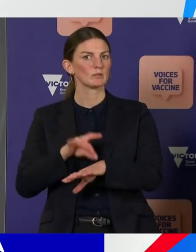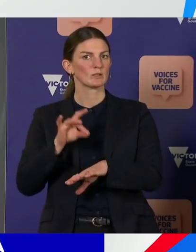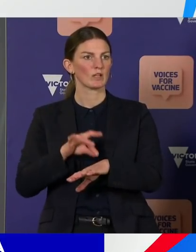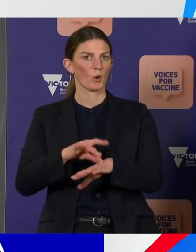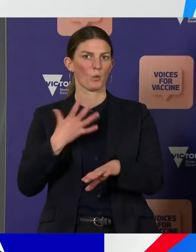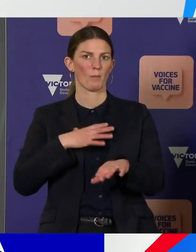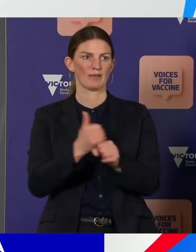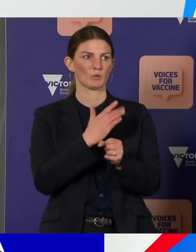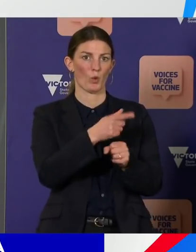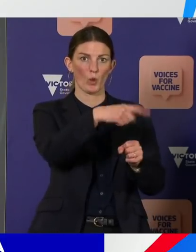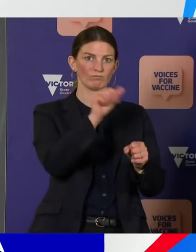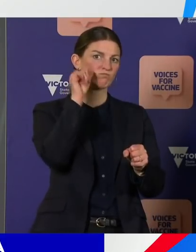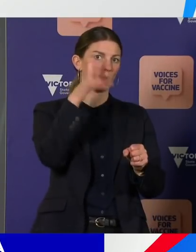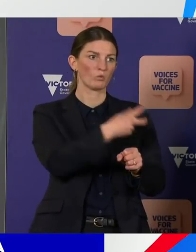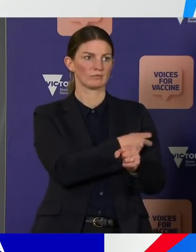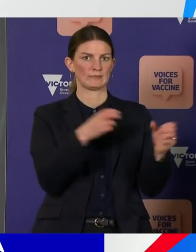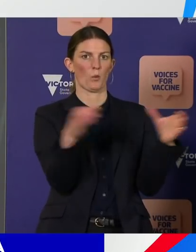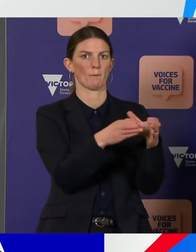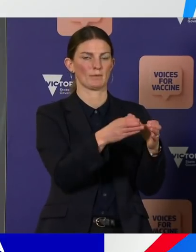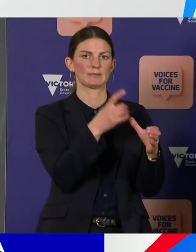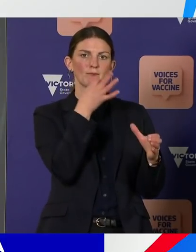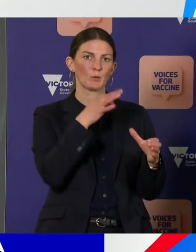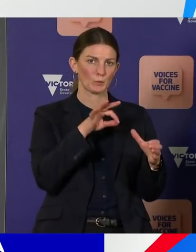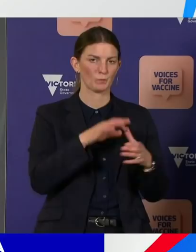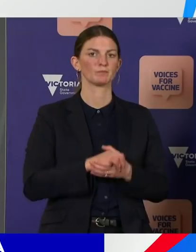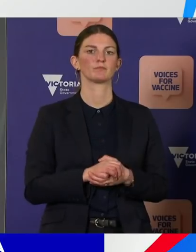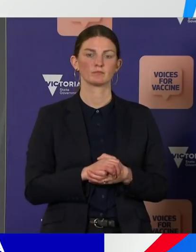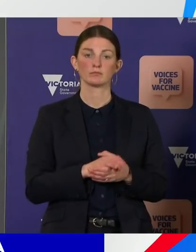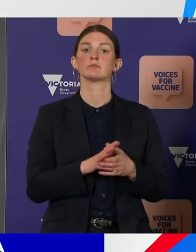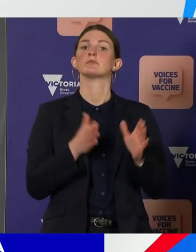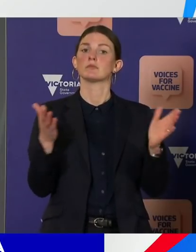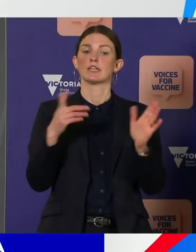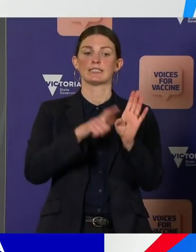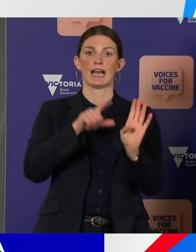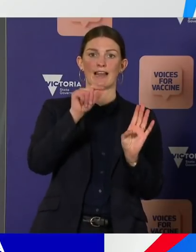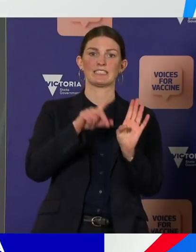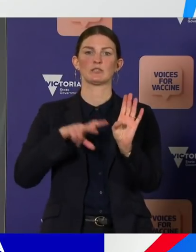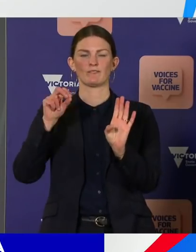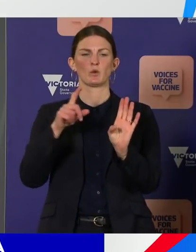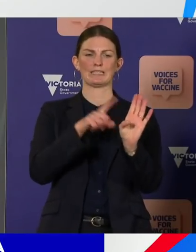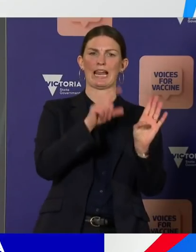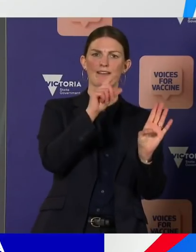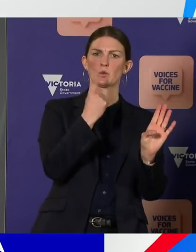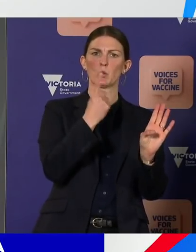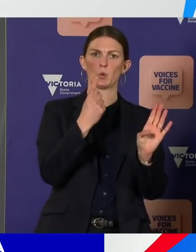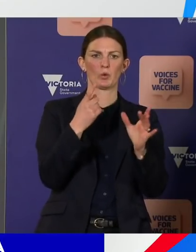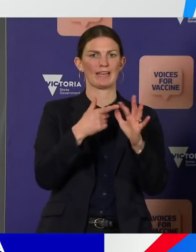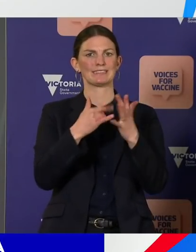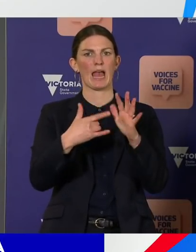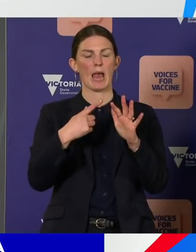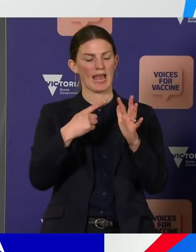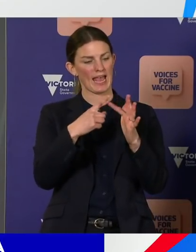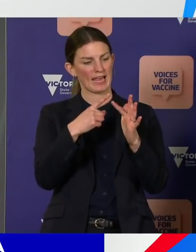and final year 11 exams, those bookings opened today and the vaccinations for that